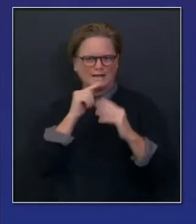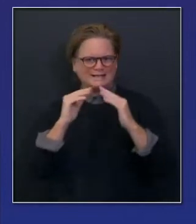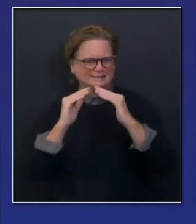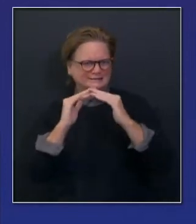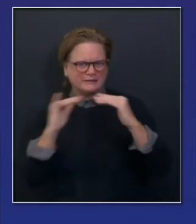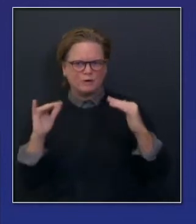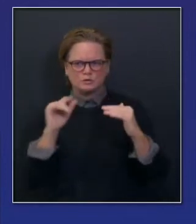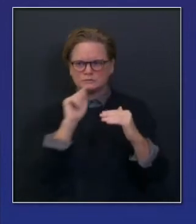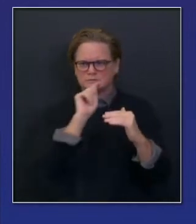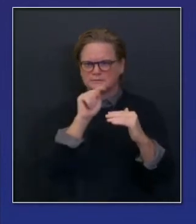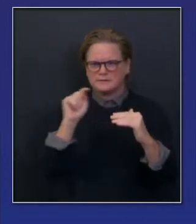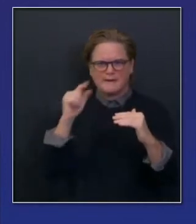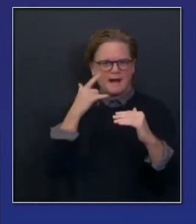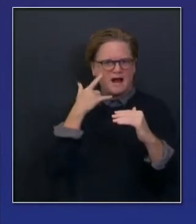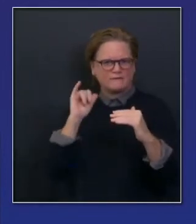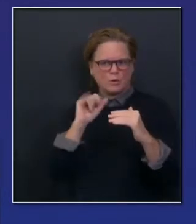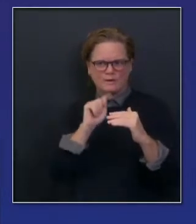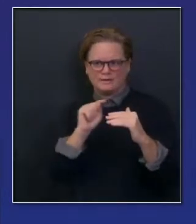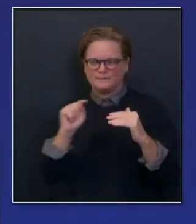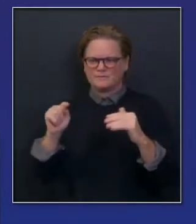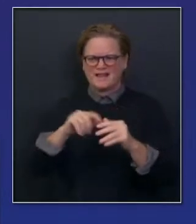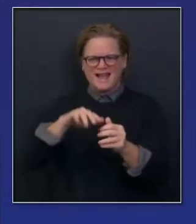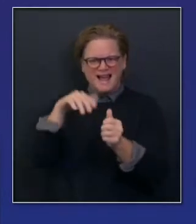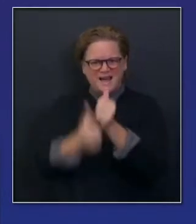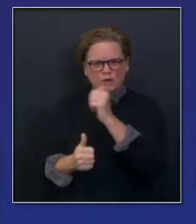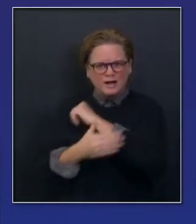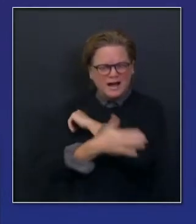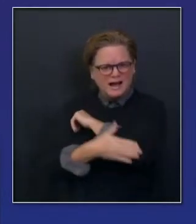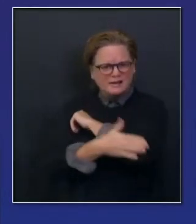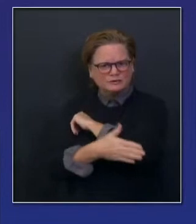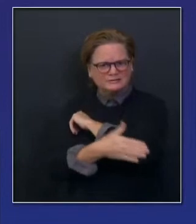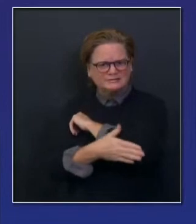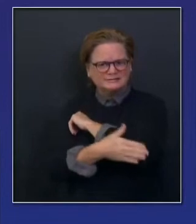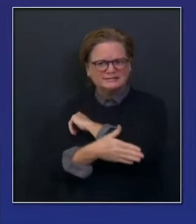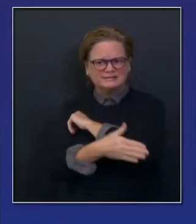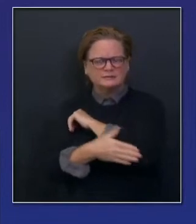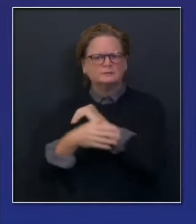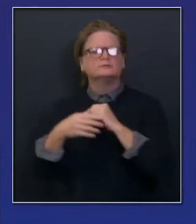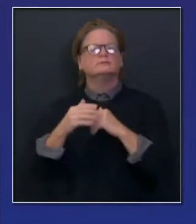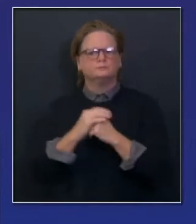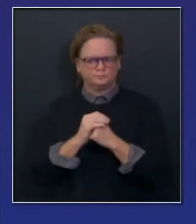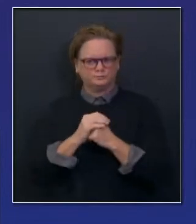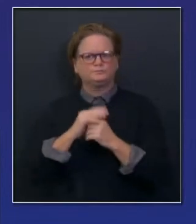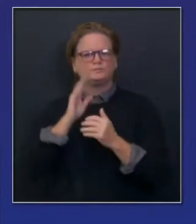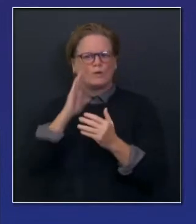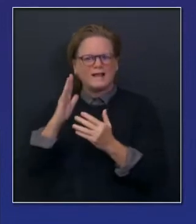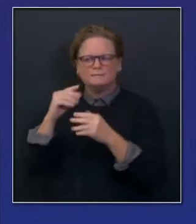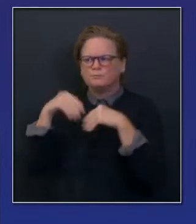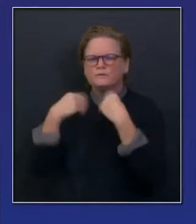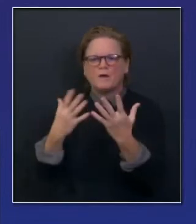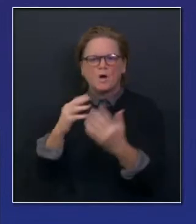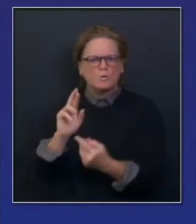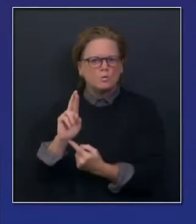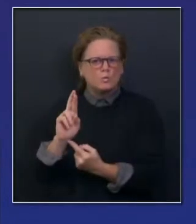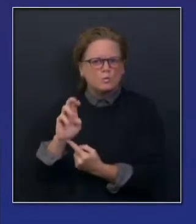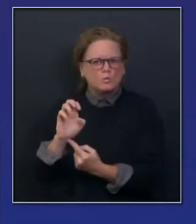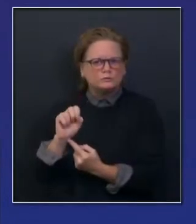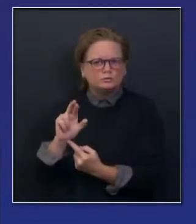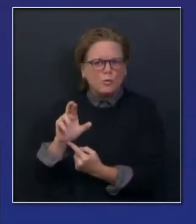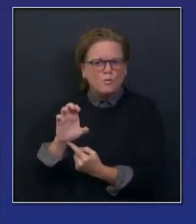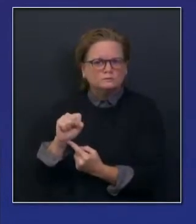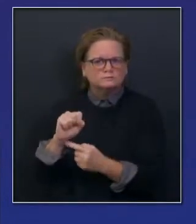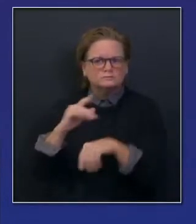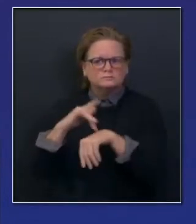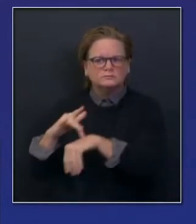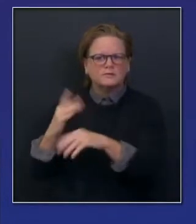why in each and every county, we are providing resources and campaign assets that distinguish the unique